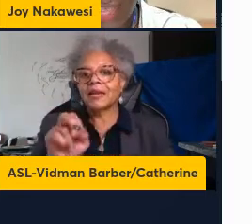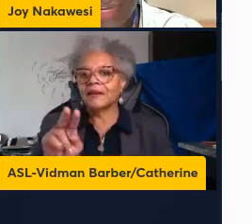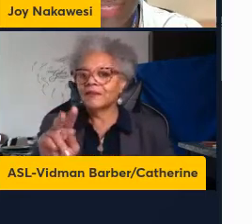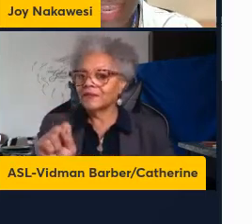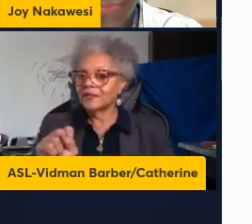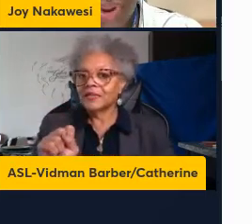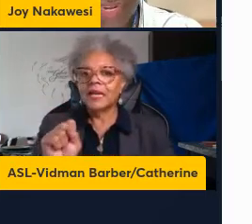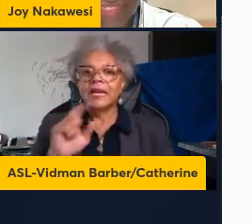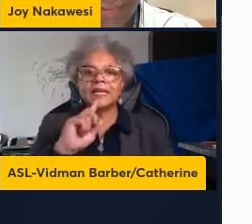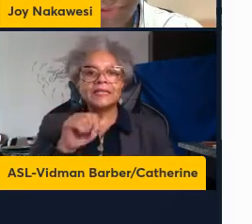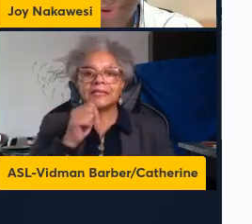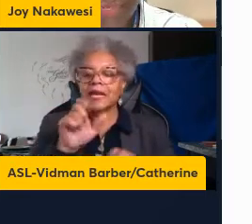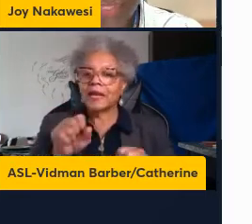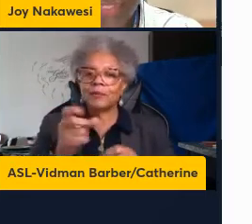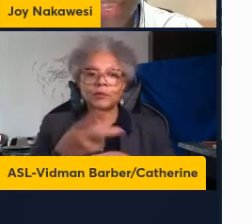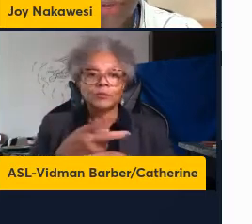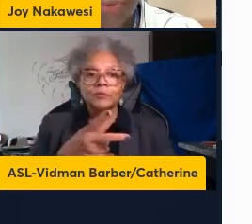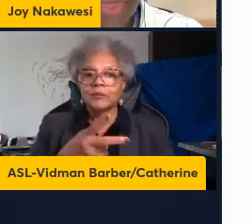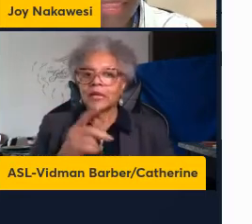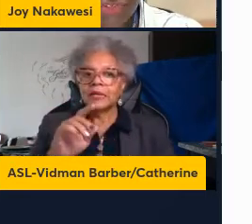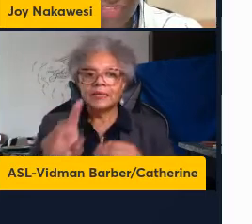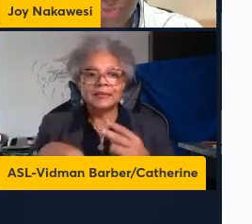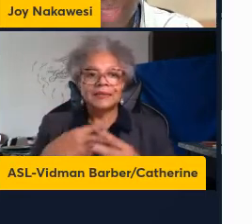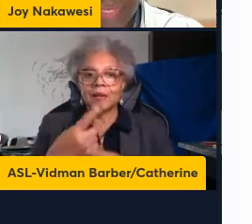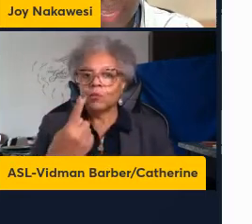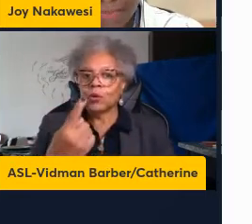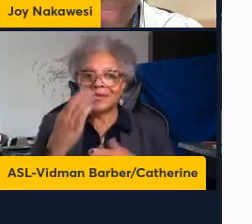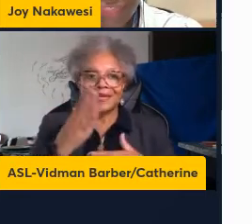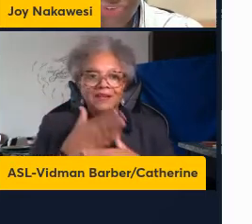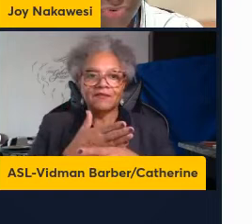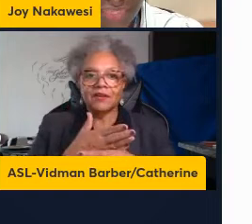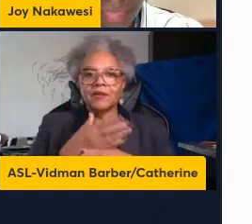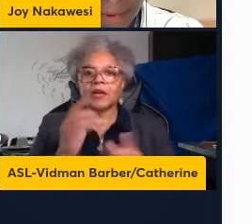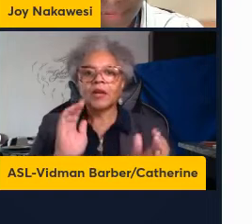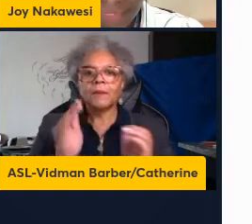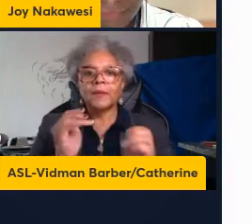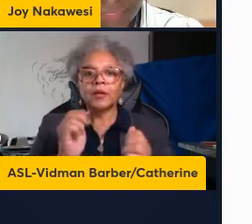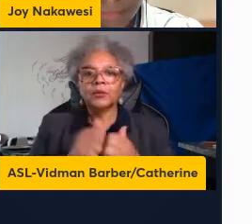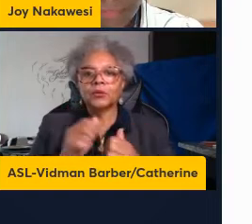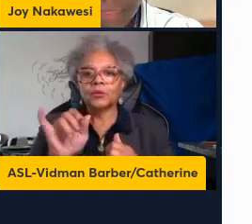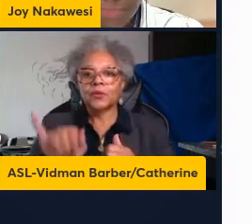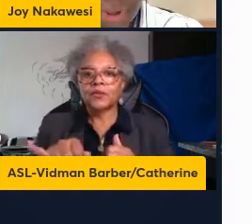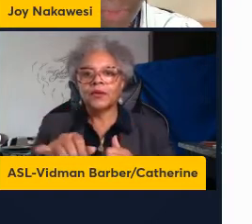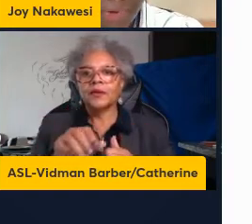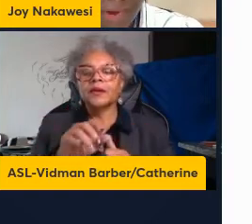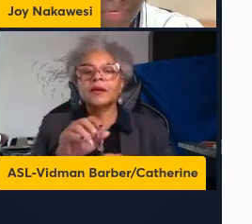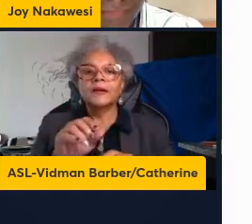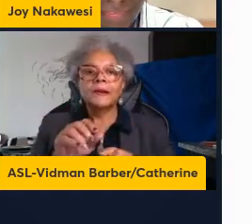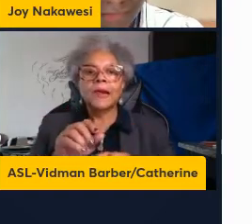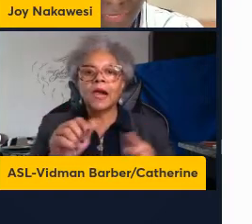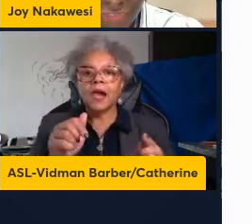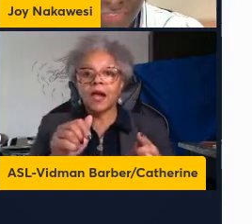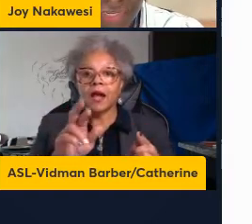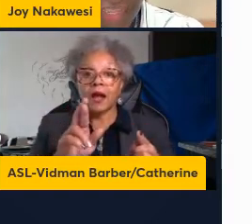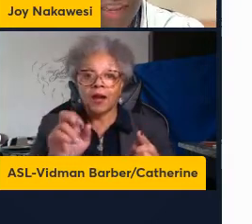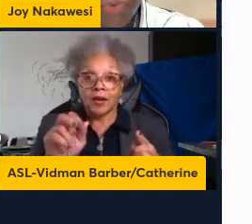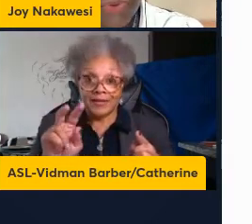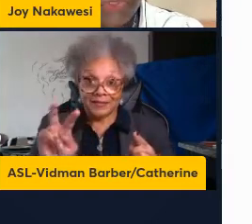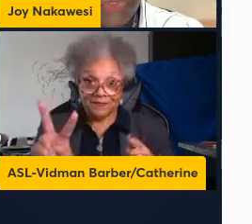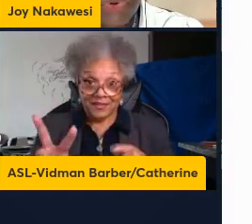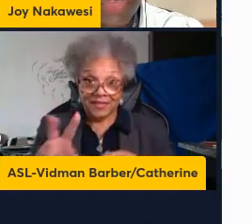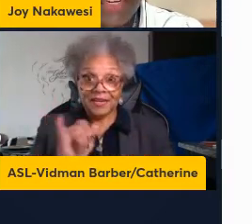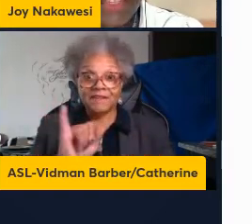produce any type 1 interferons compared to the wild type mice during the RSV primary RSV infection